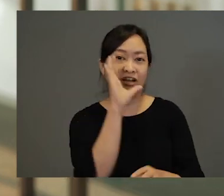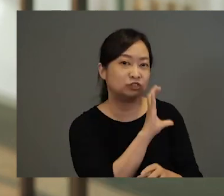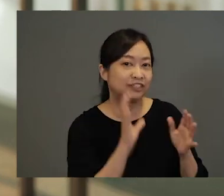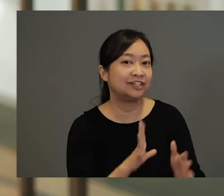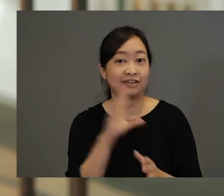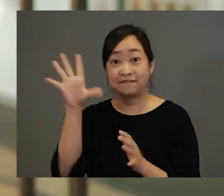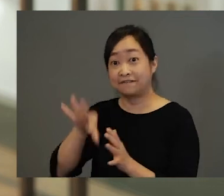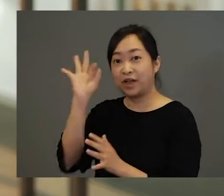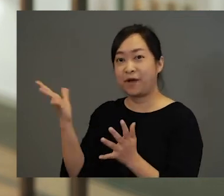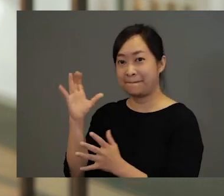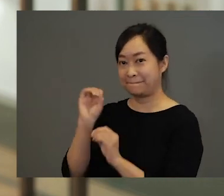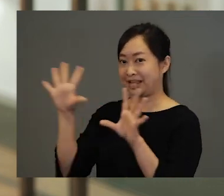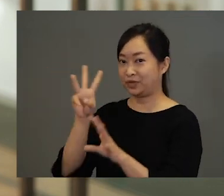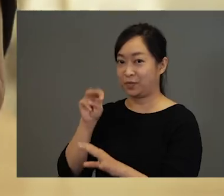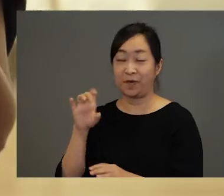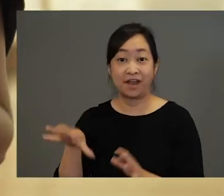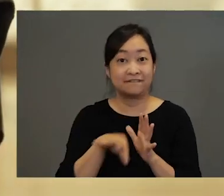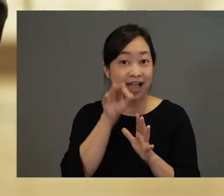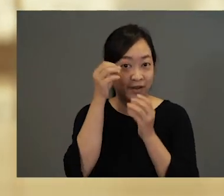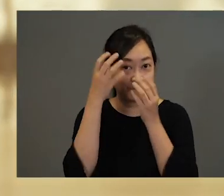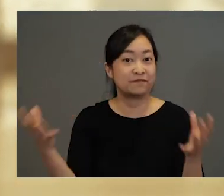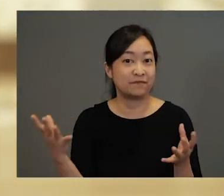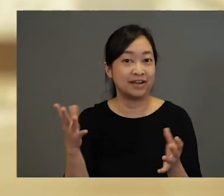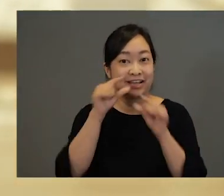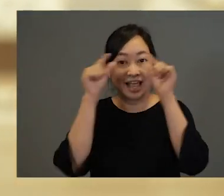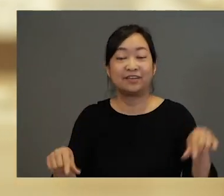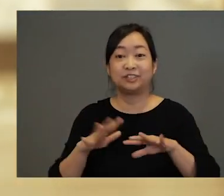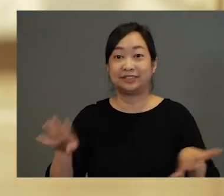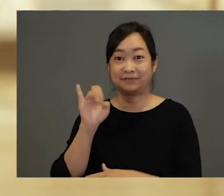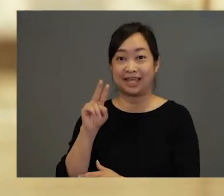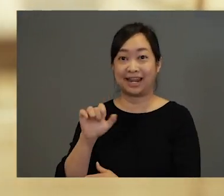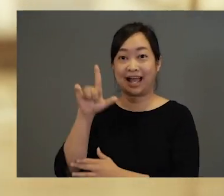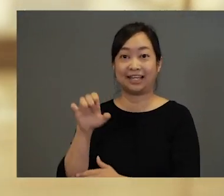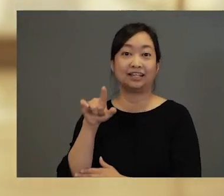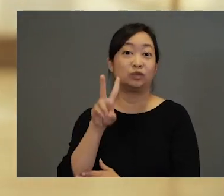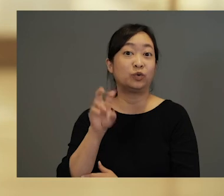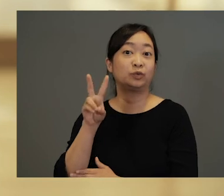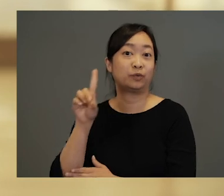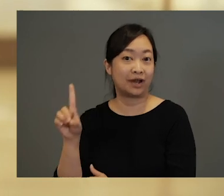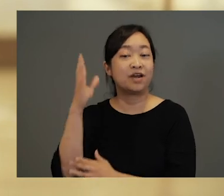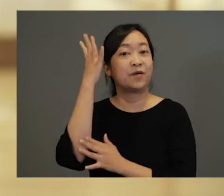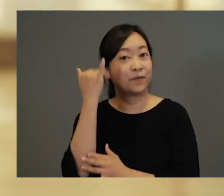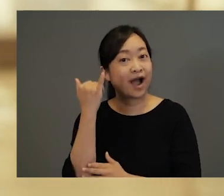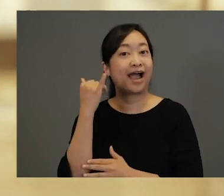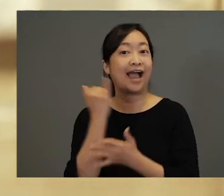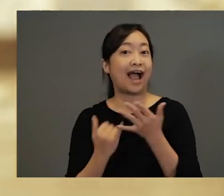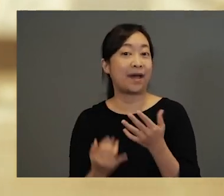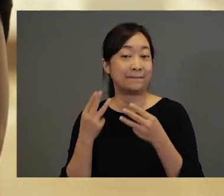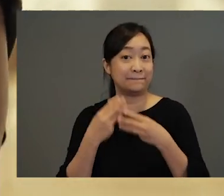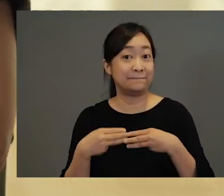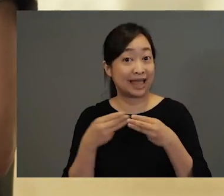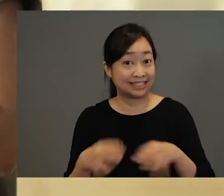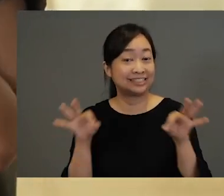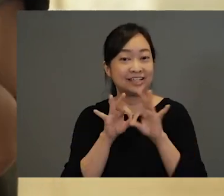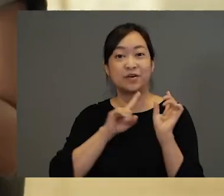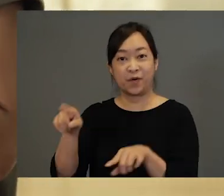for the stranger and the magic wand. Find out more about Gallery Children's Biennale 2021 Why Art Matters by going to